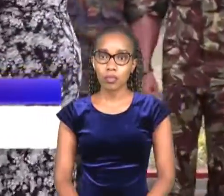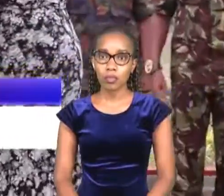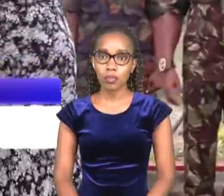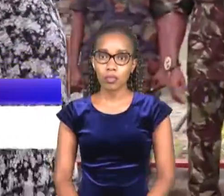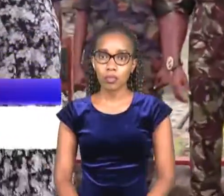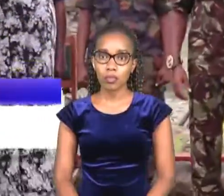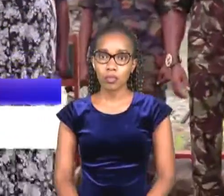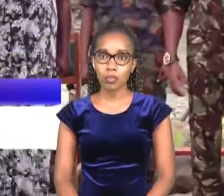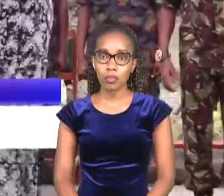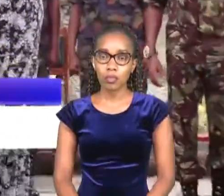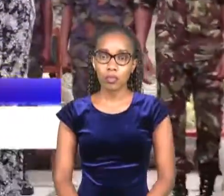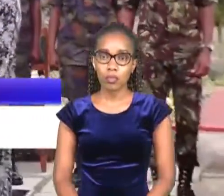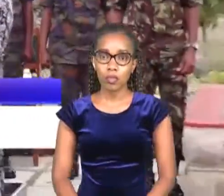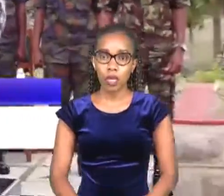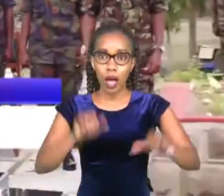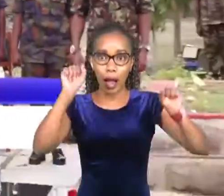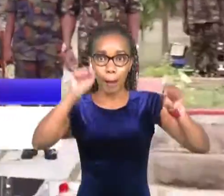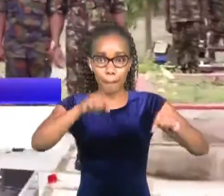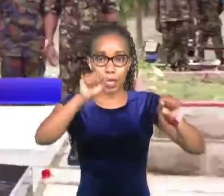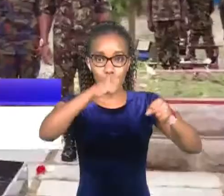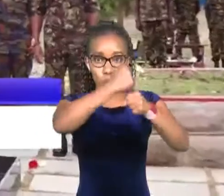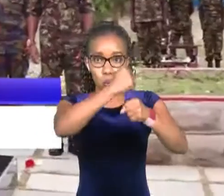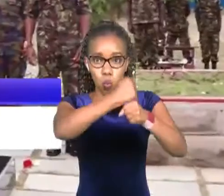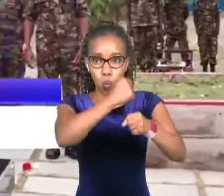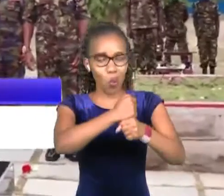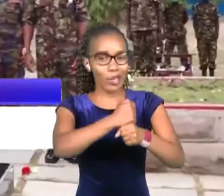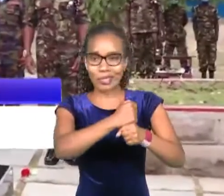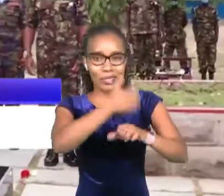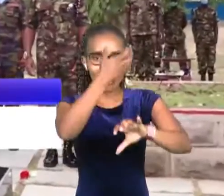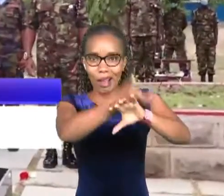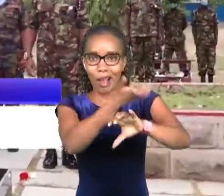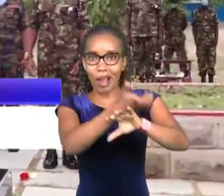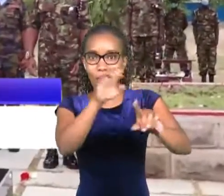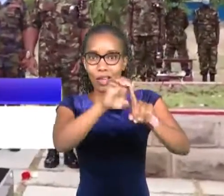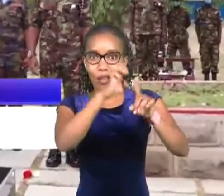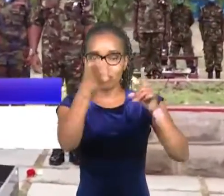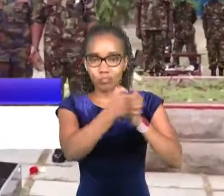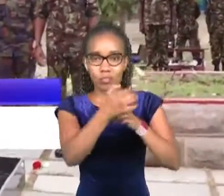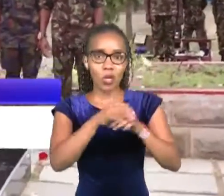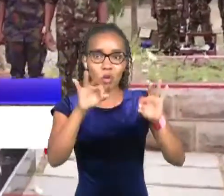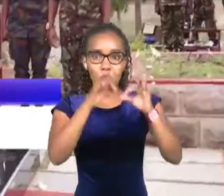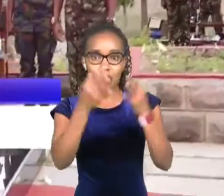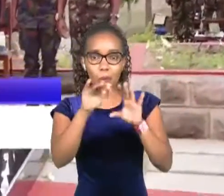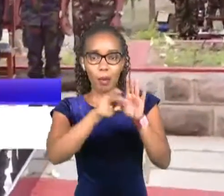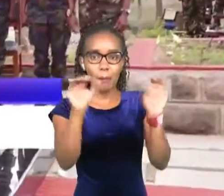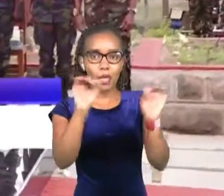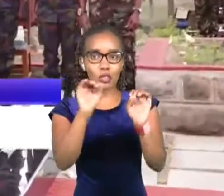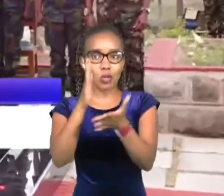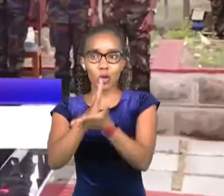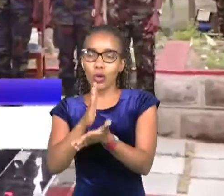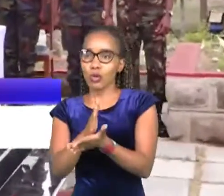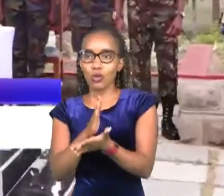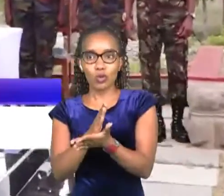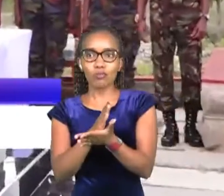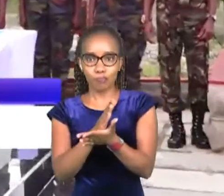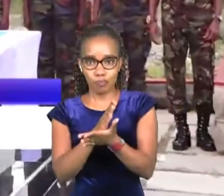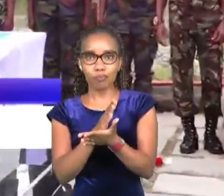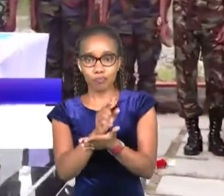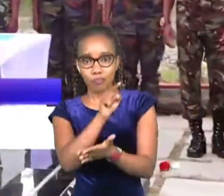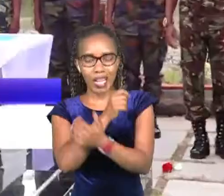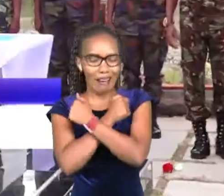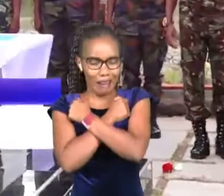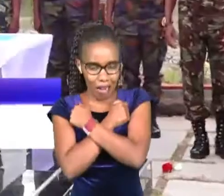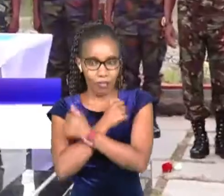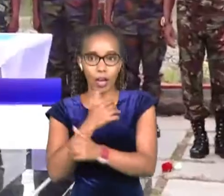their ability to operate in a difficult environment away from their loved ones is a testimony of their unwavering love for the